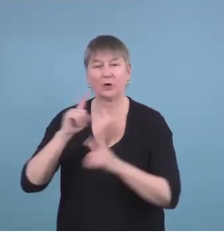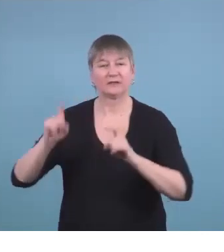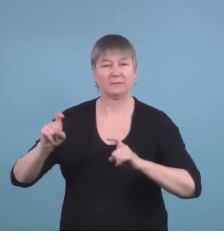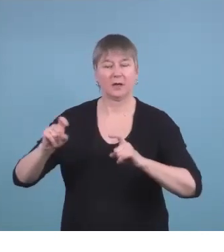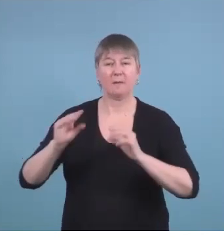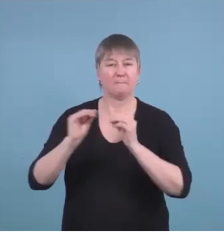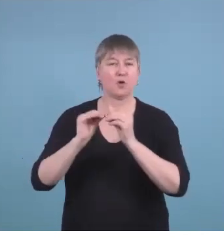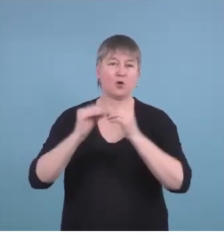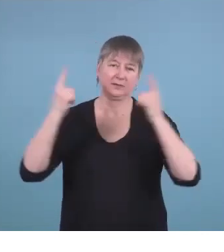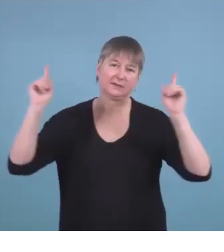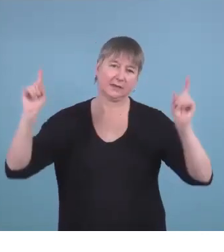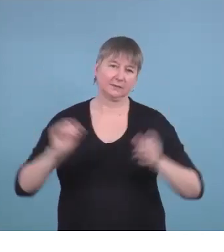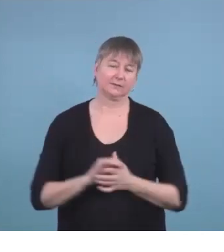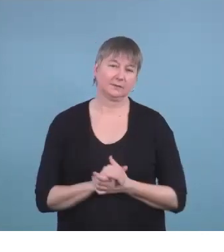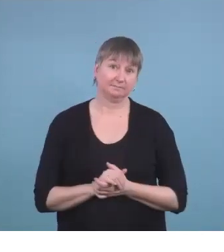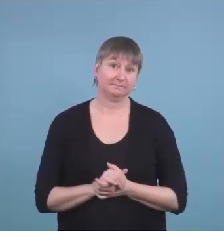successful.